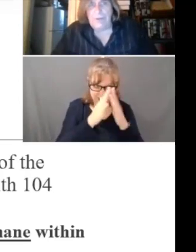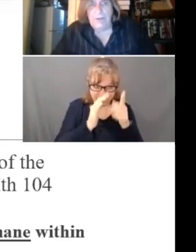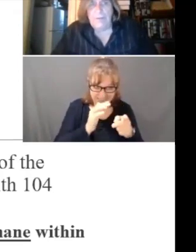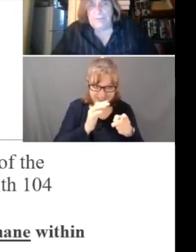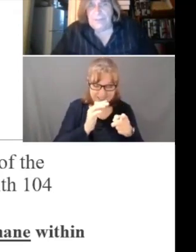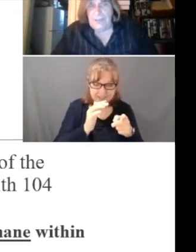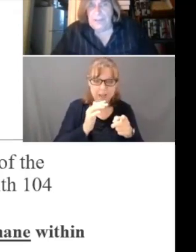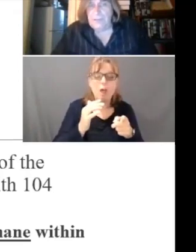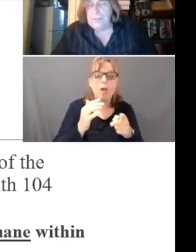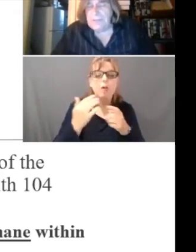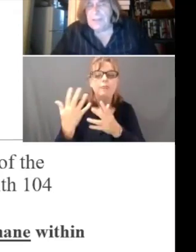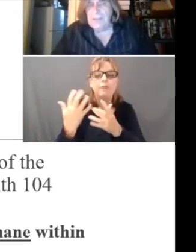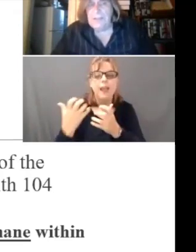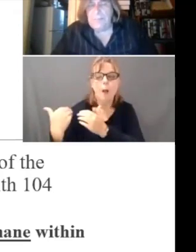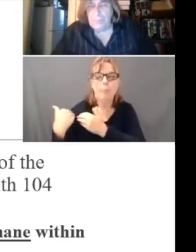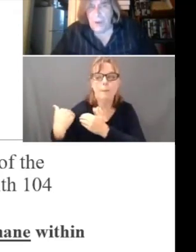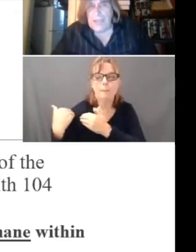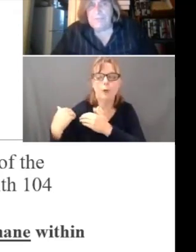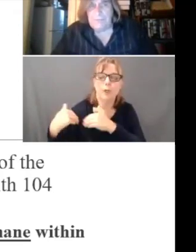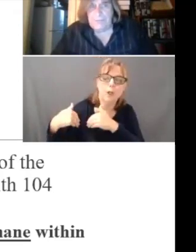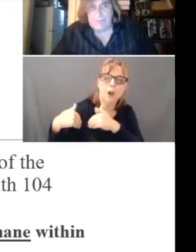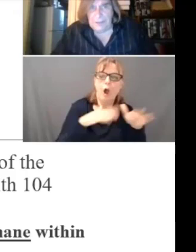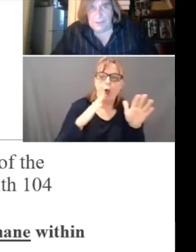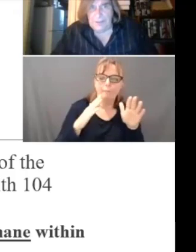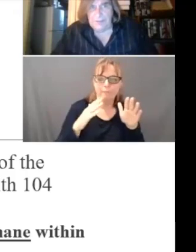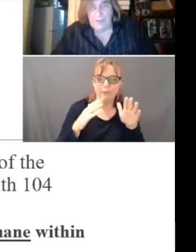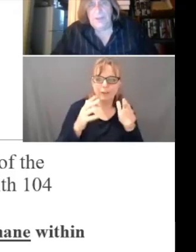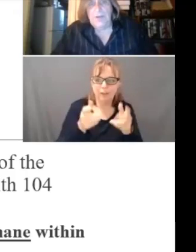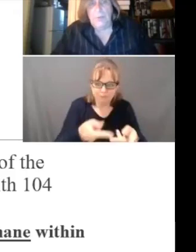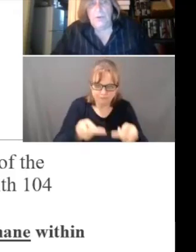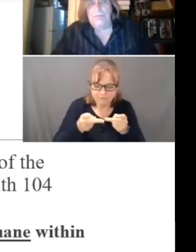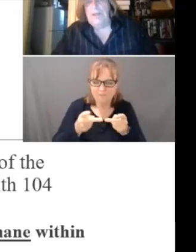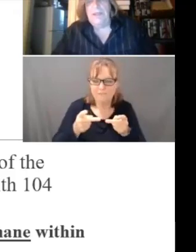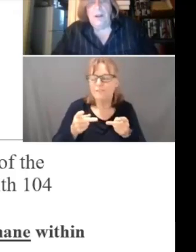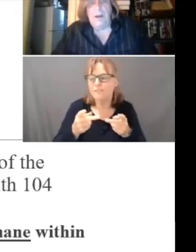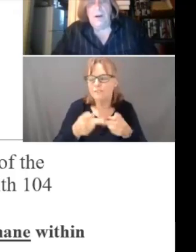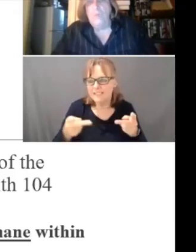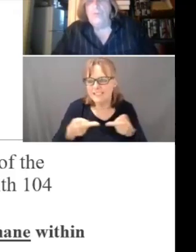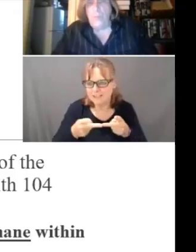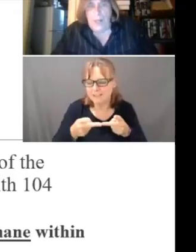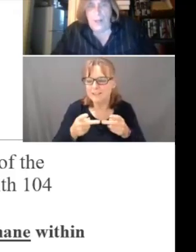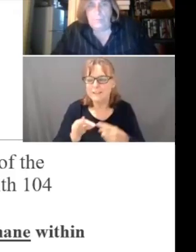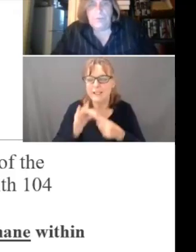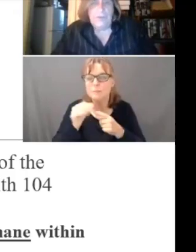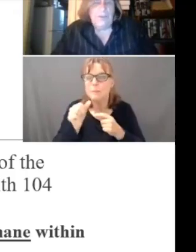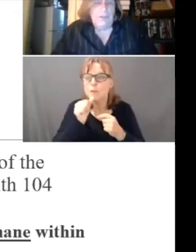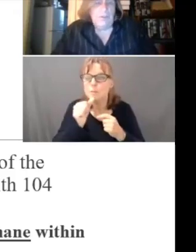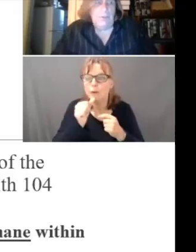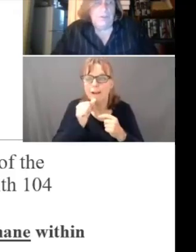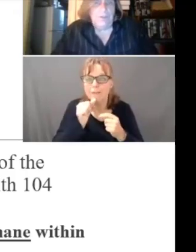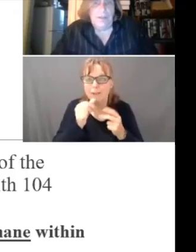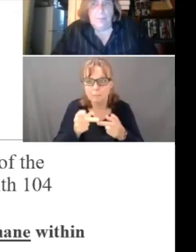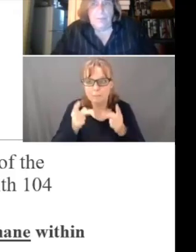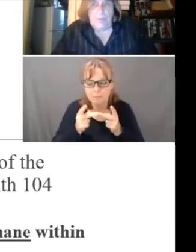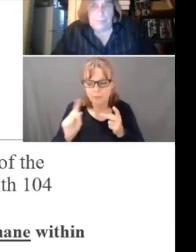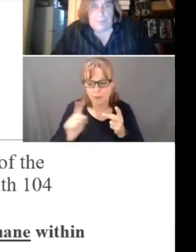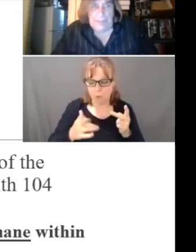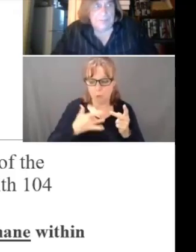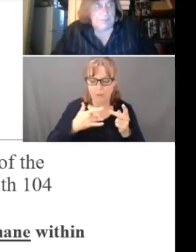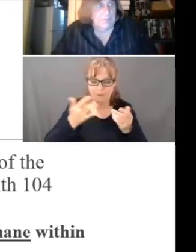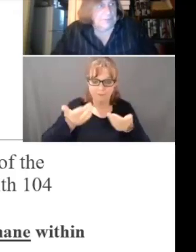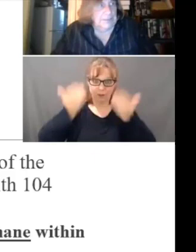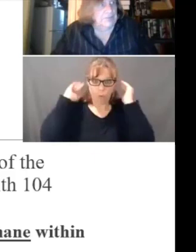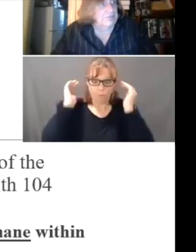off facilities, particularly private facilities, who are feeling overwhelmed with the number of